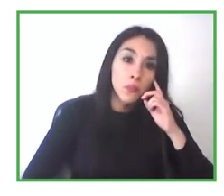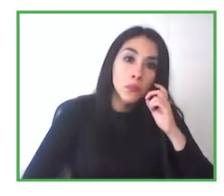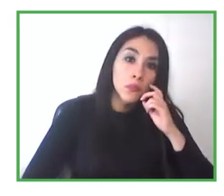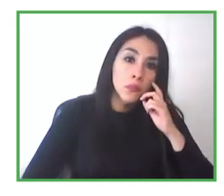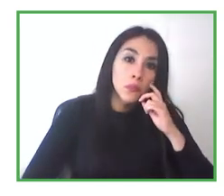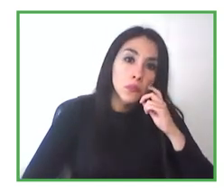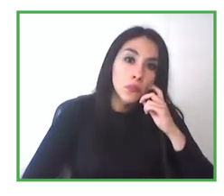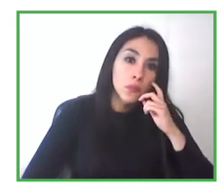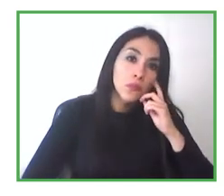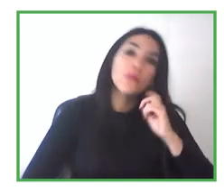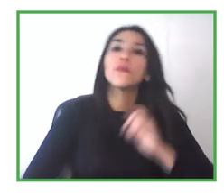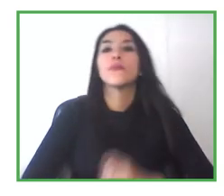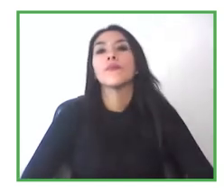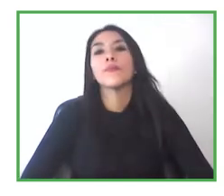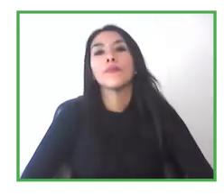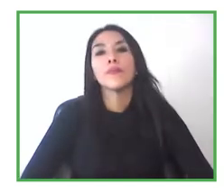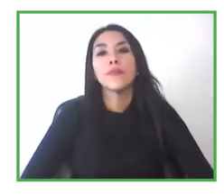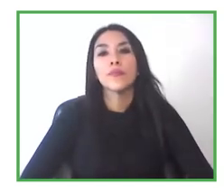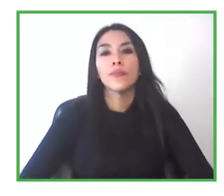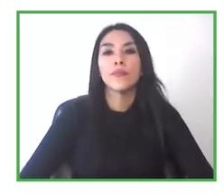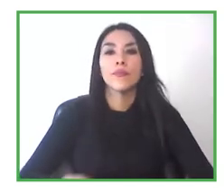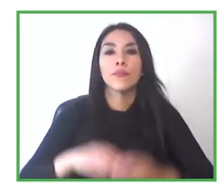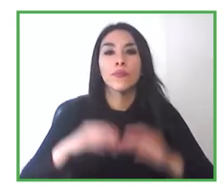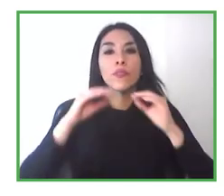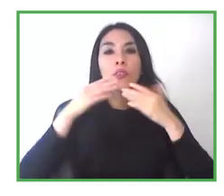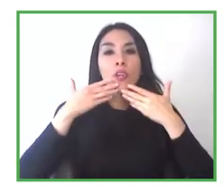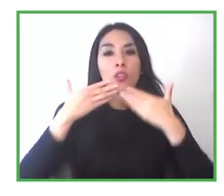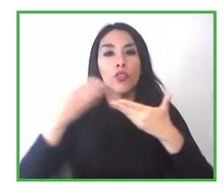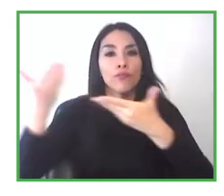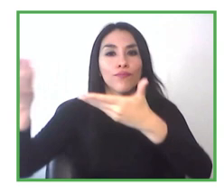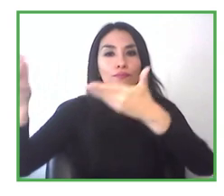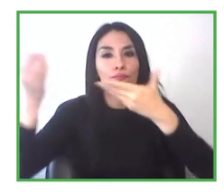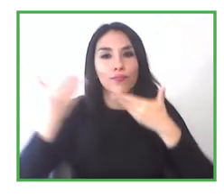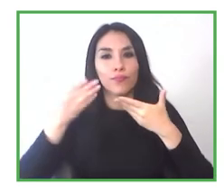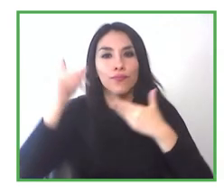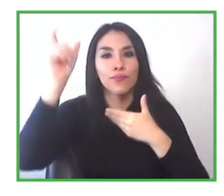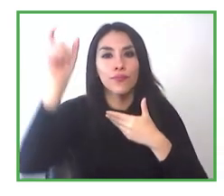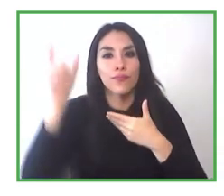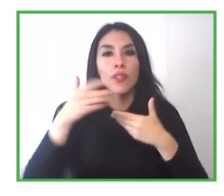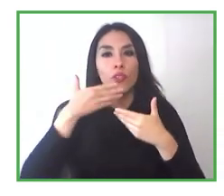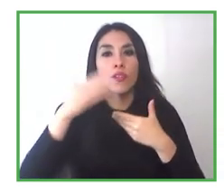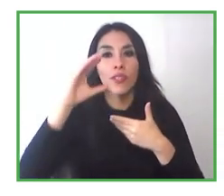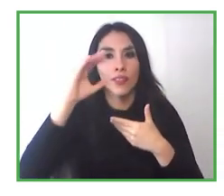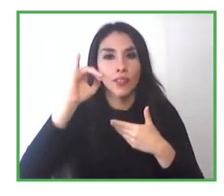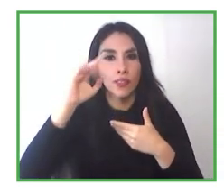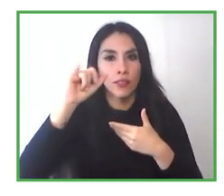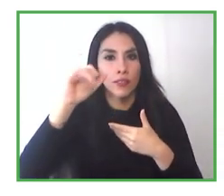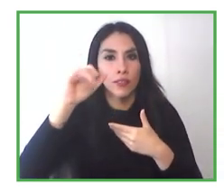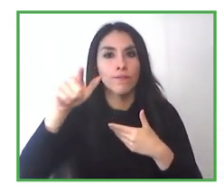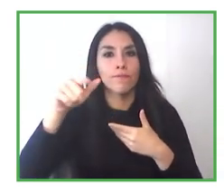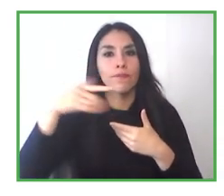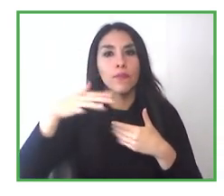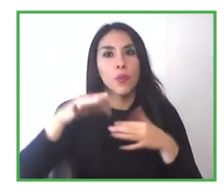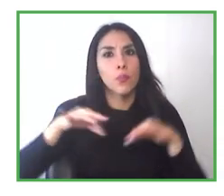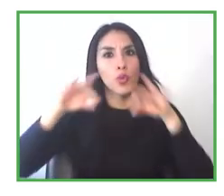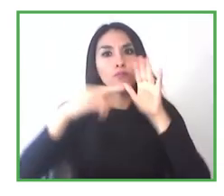Thank very much Solange and Cecilia for your presentation. We will open up a Q and A session to